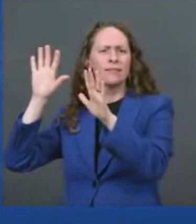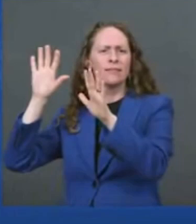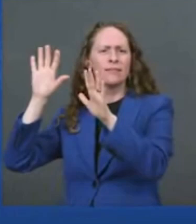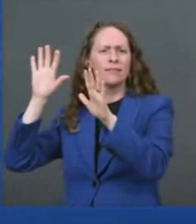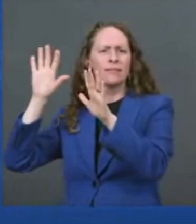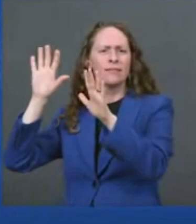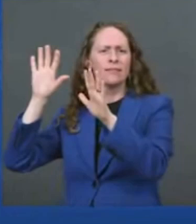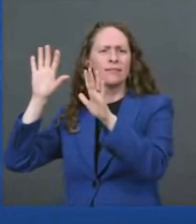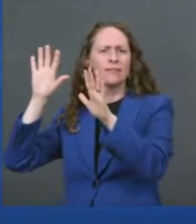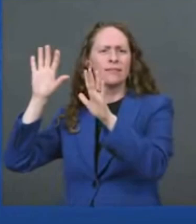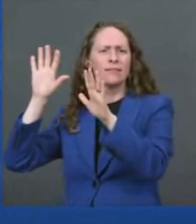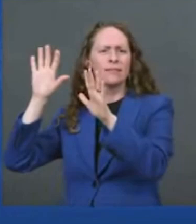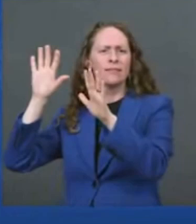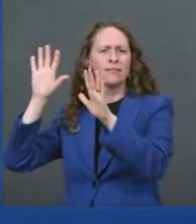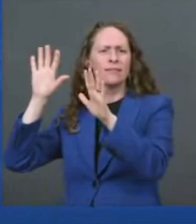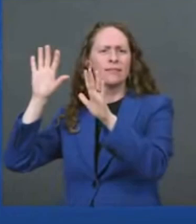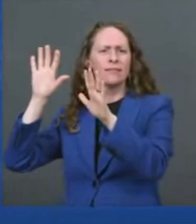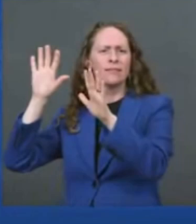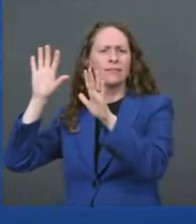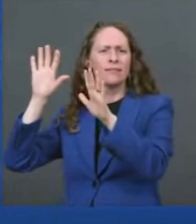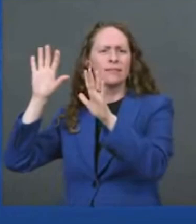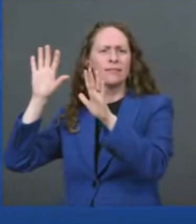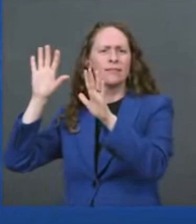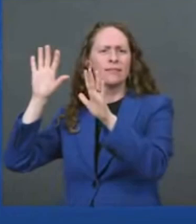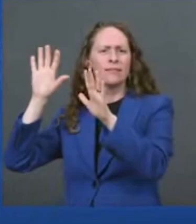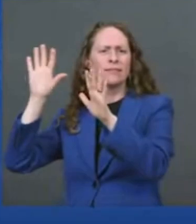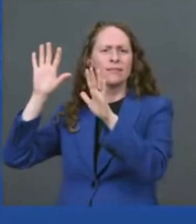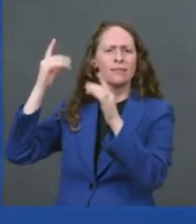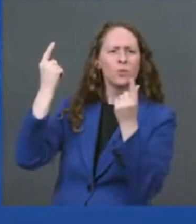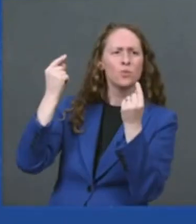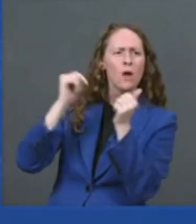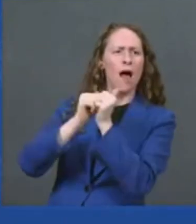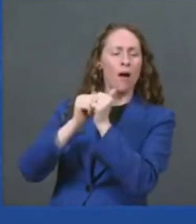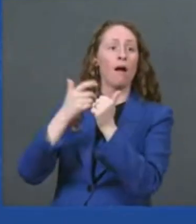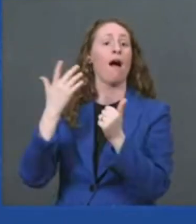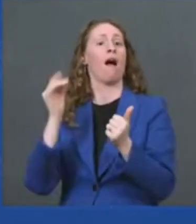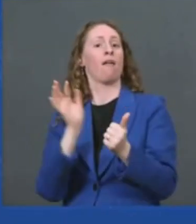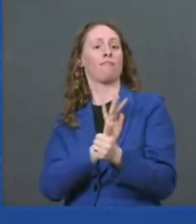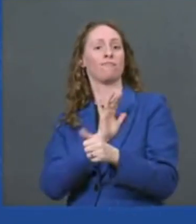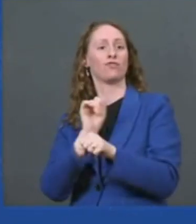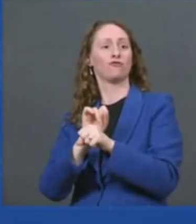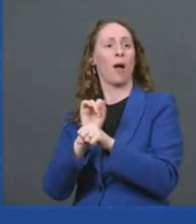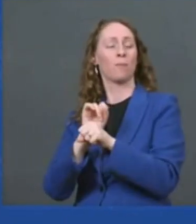to say and i'll give you my thoughts right after thank